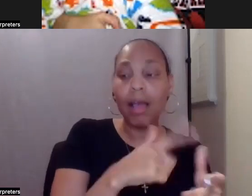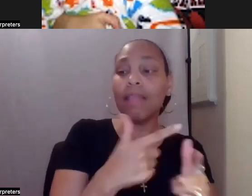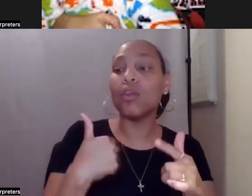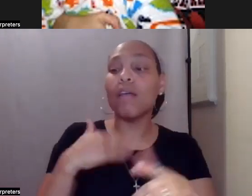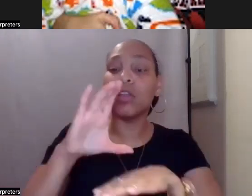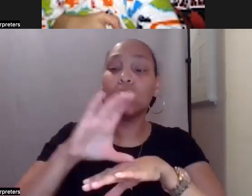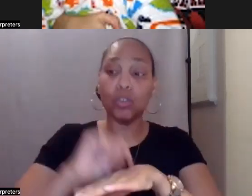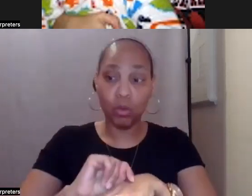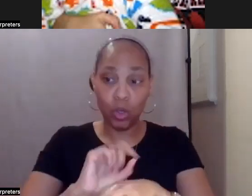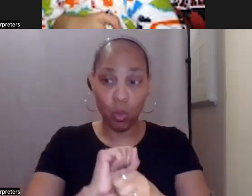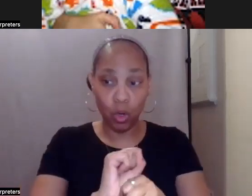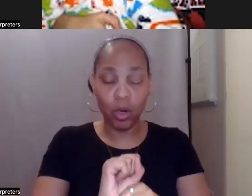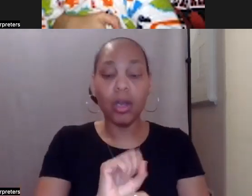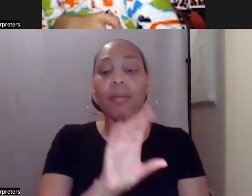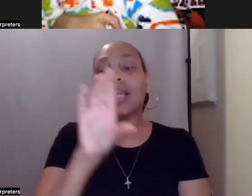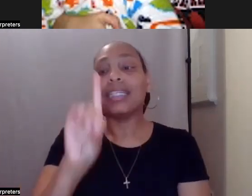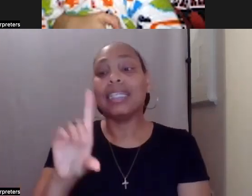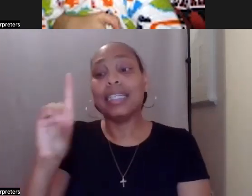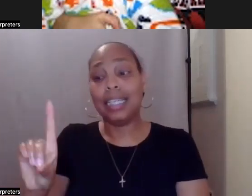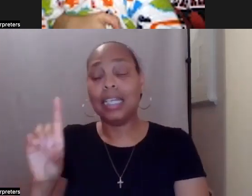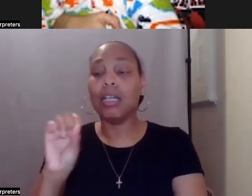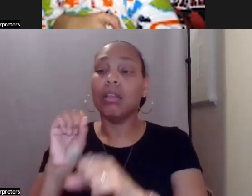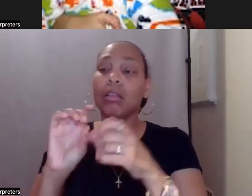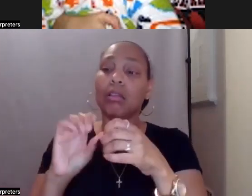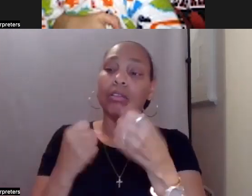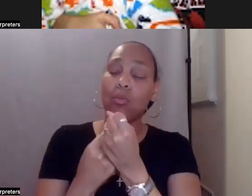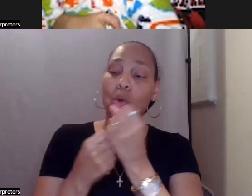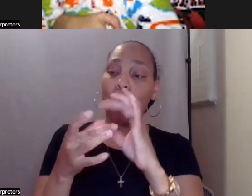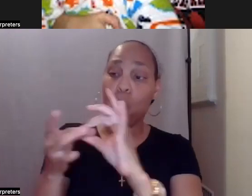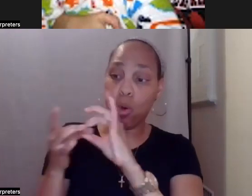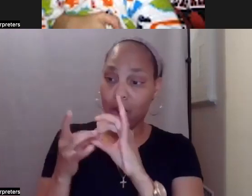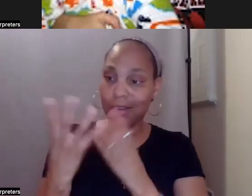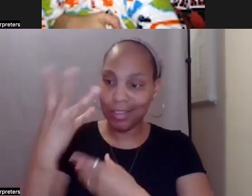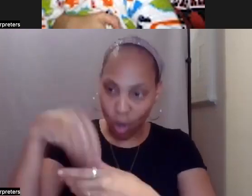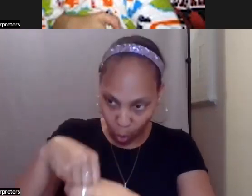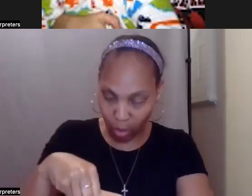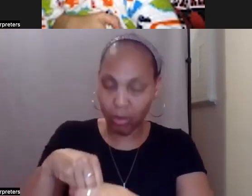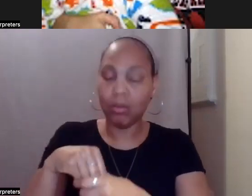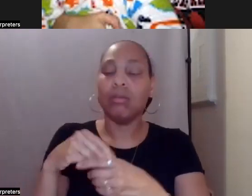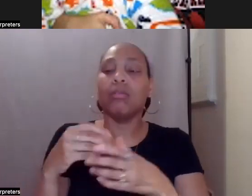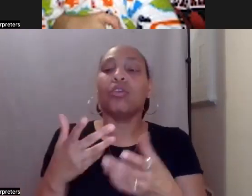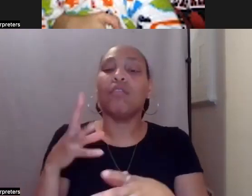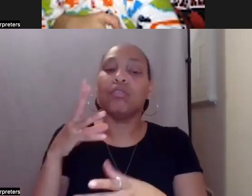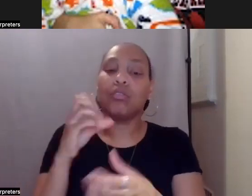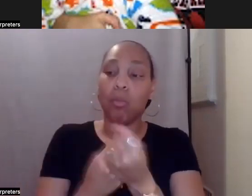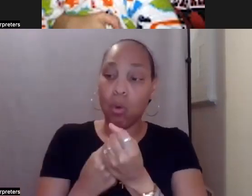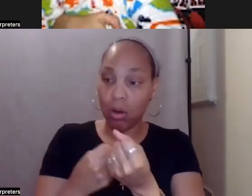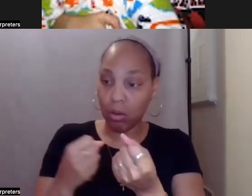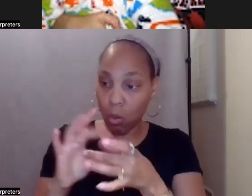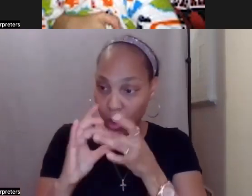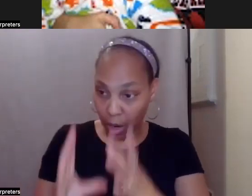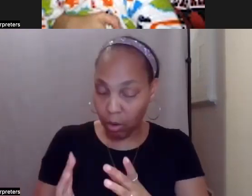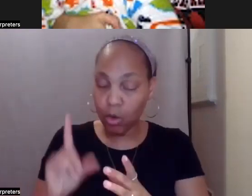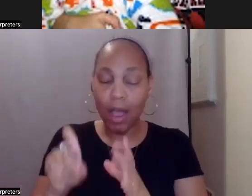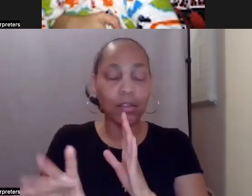DDD, the support, the support coordinator is part of the package. You have a support coordinator, you've, you've got to select a support